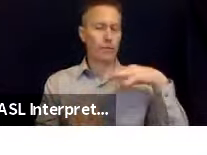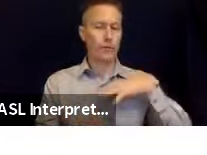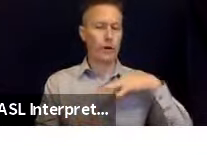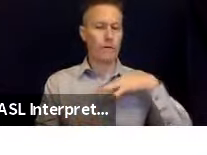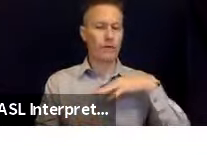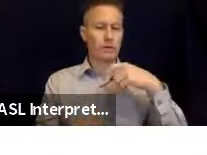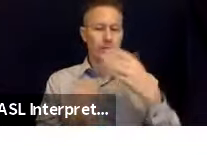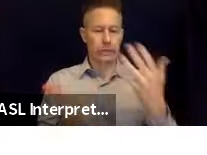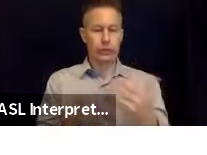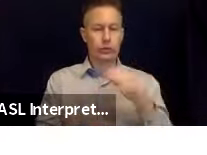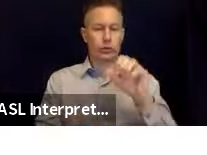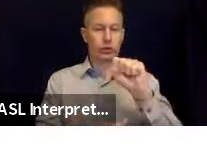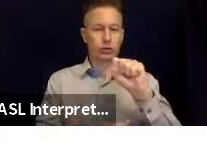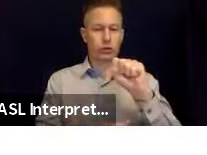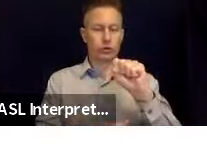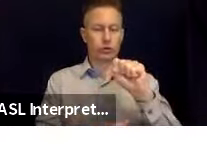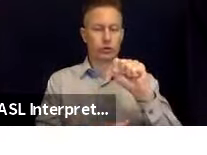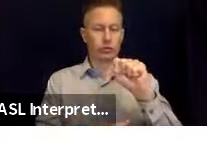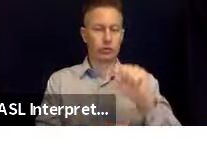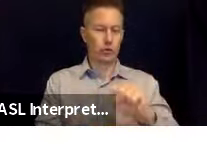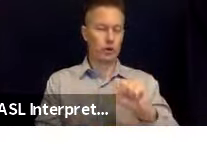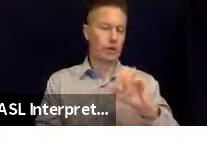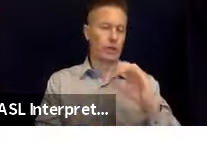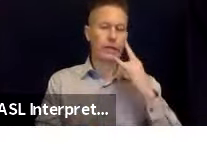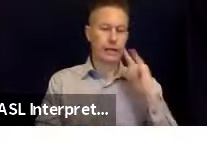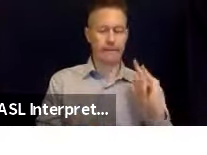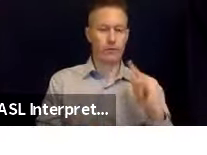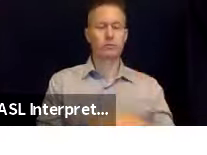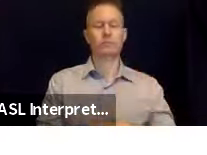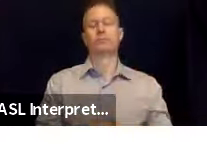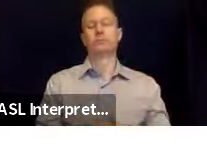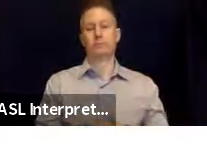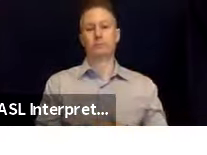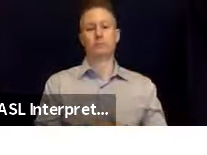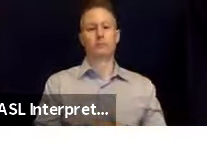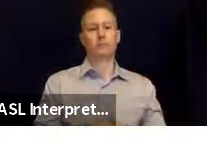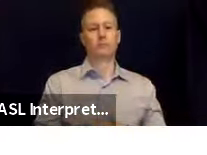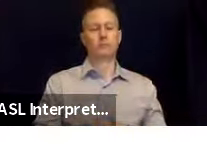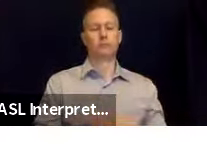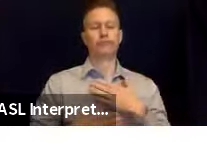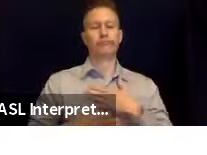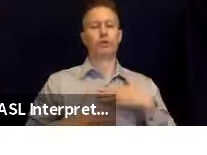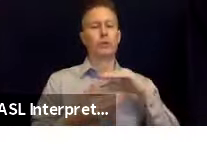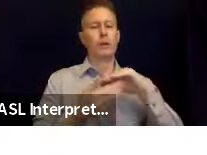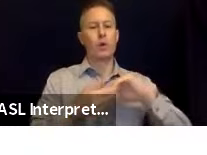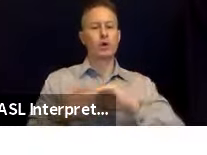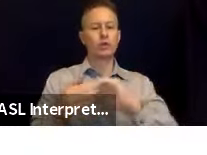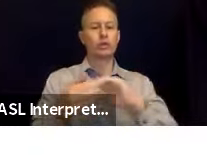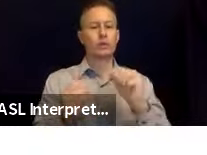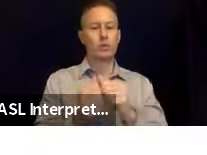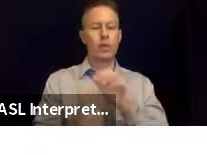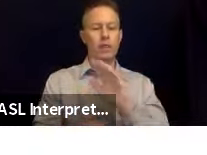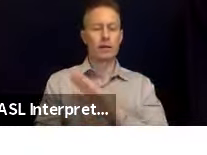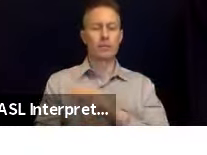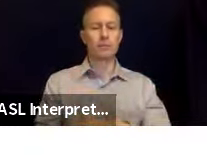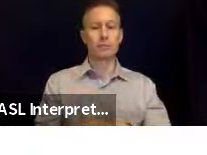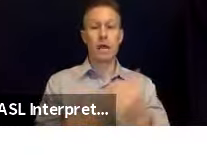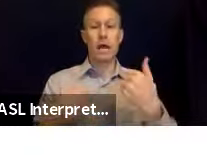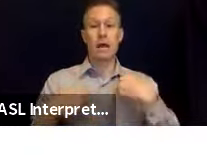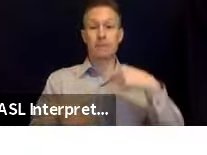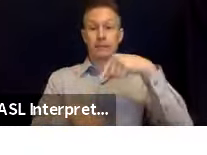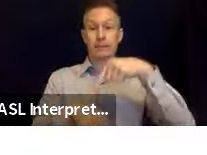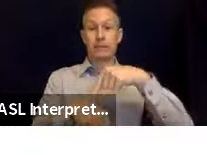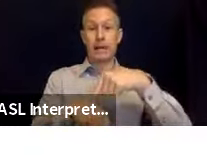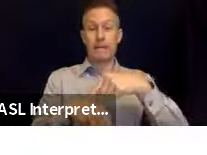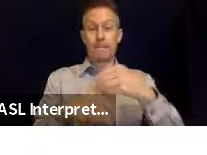really appreciate our partnership. Okay, so there's time, I believe, for some questions here right before